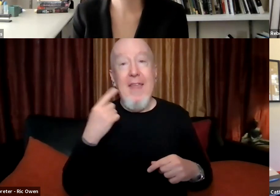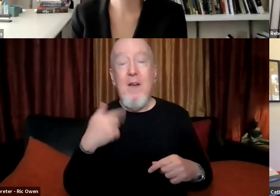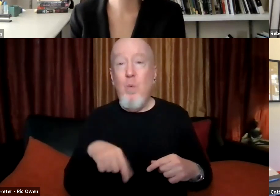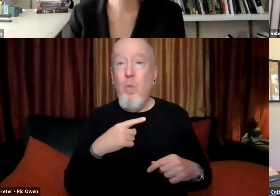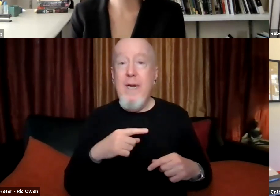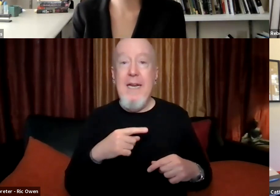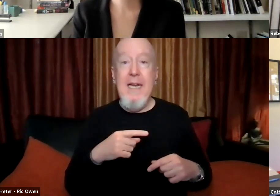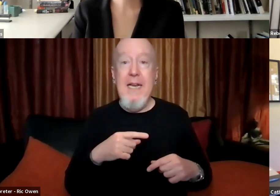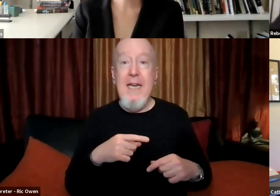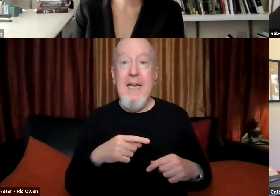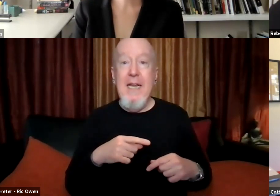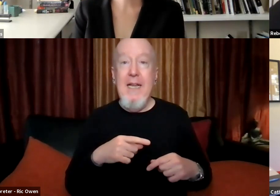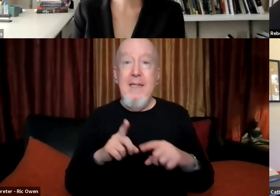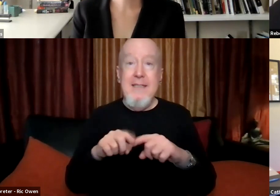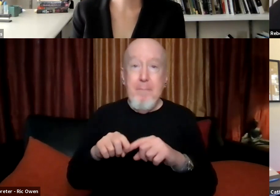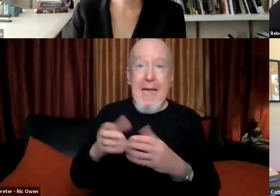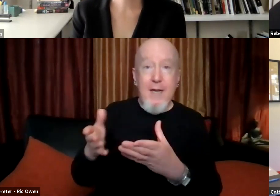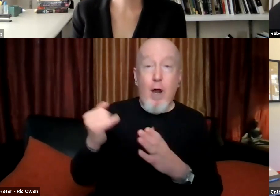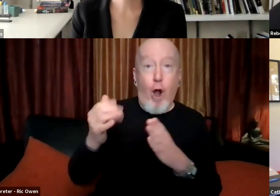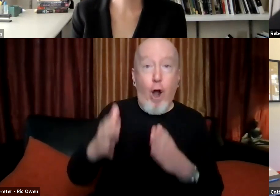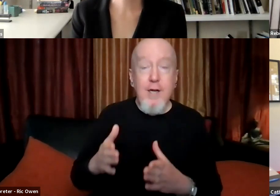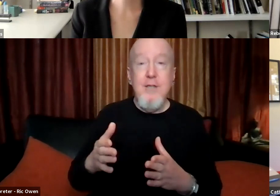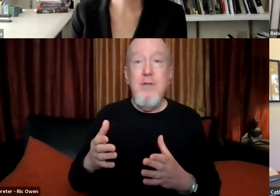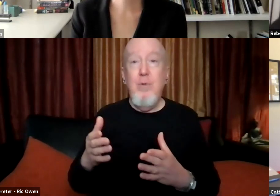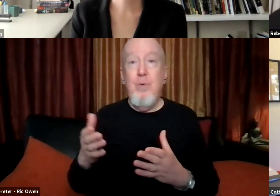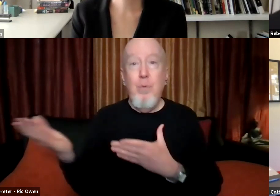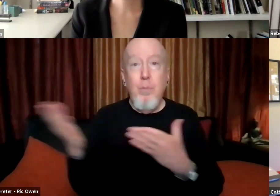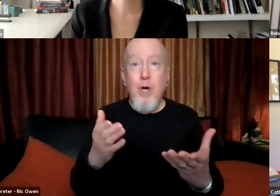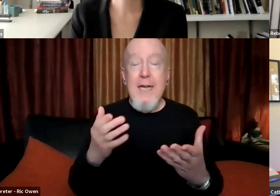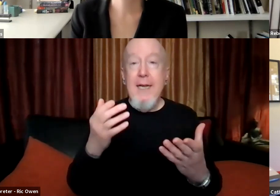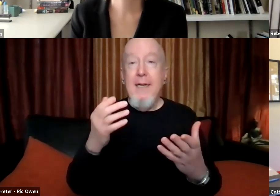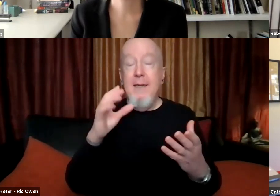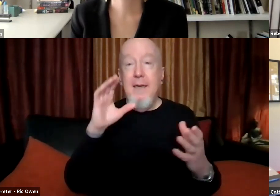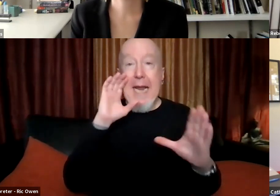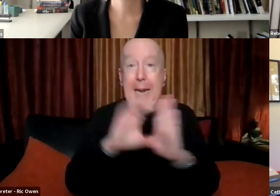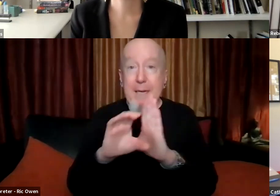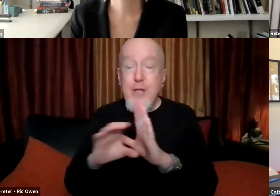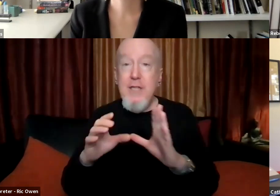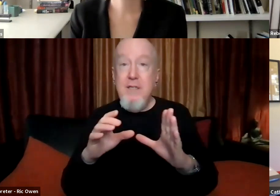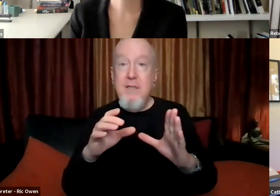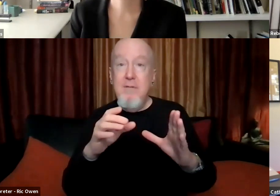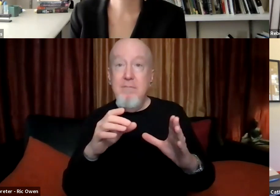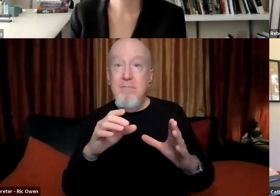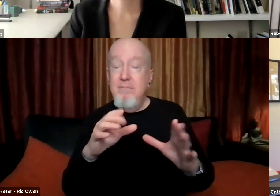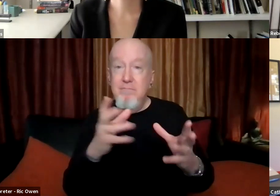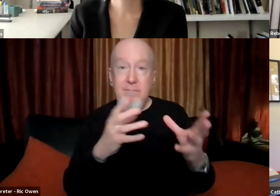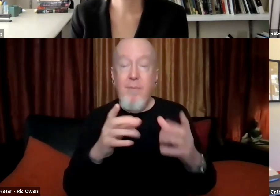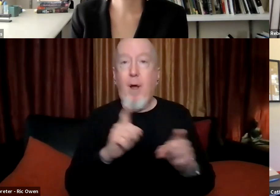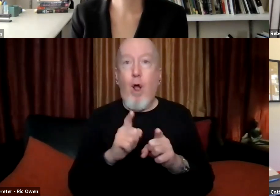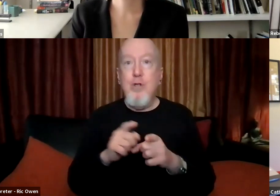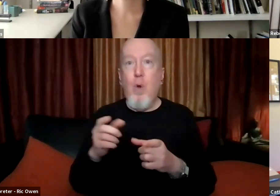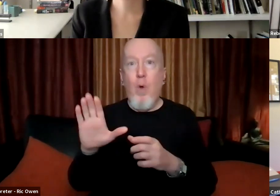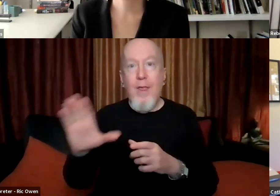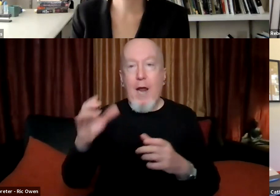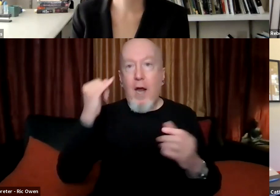count on artists, not only for images, but for imagination. And I'm blown away by